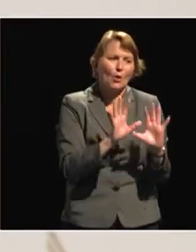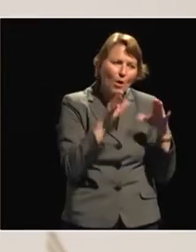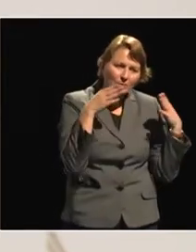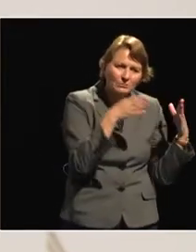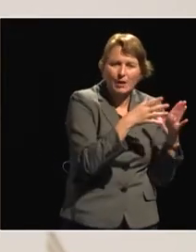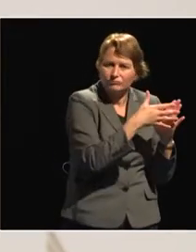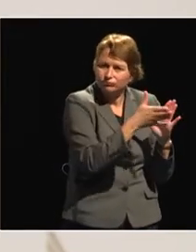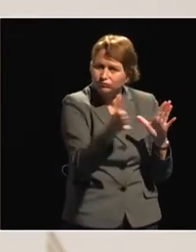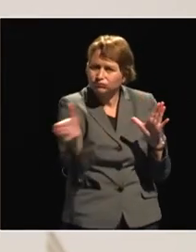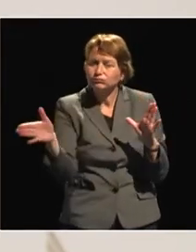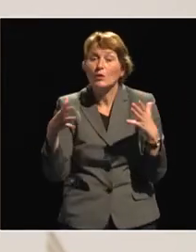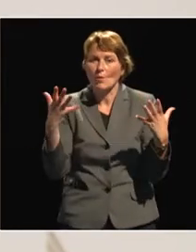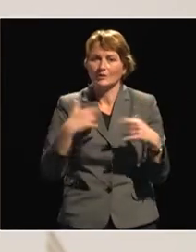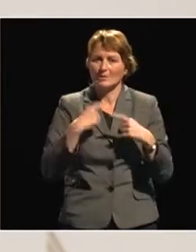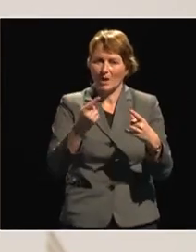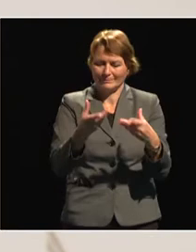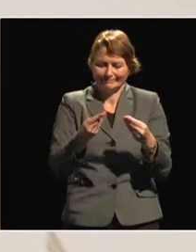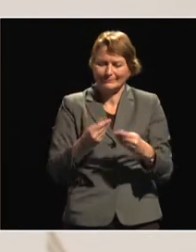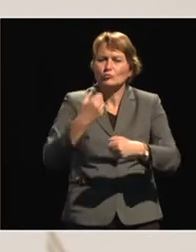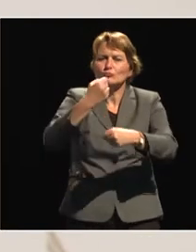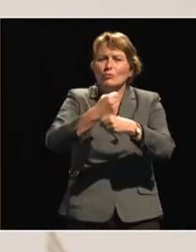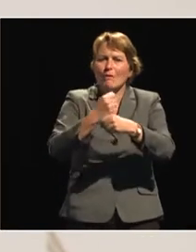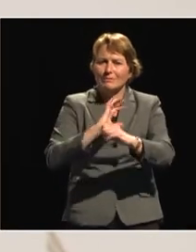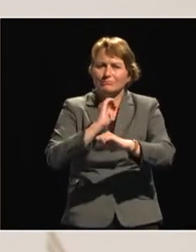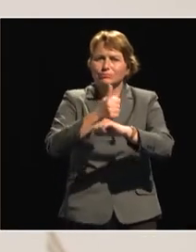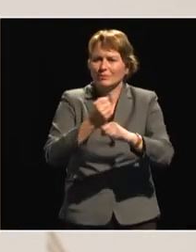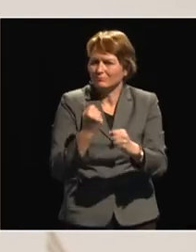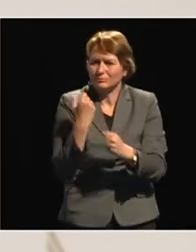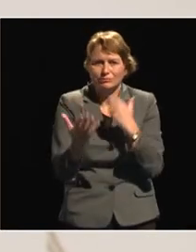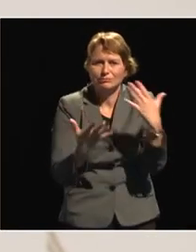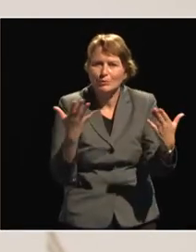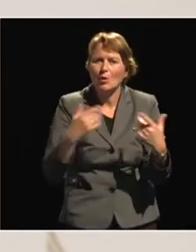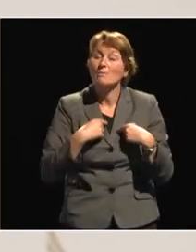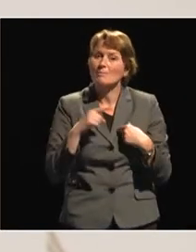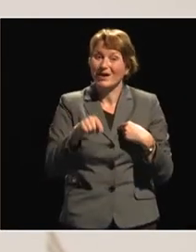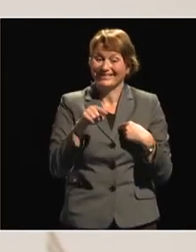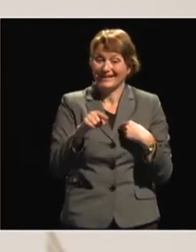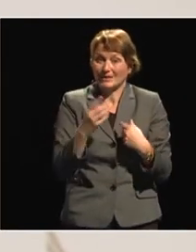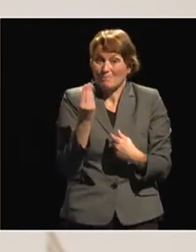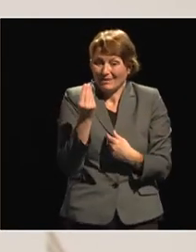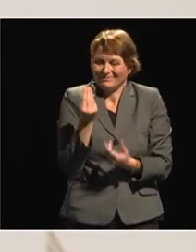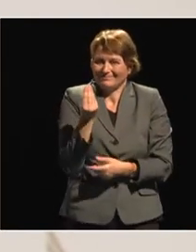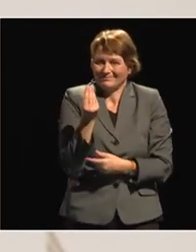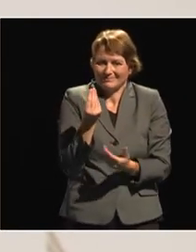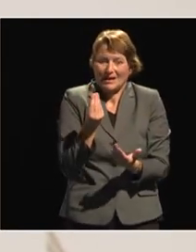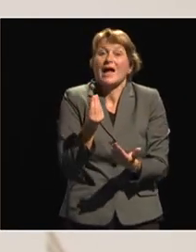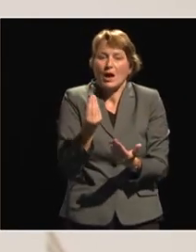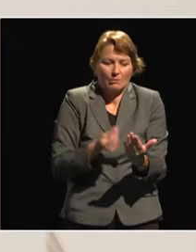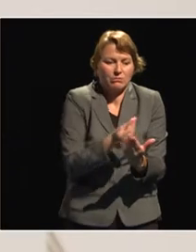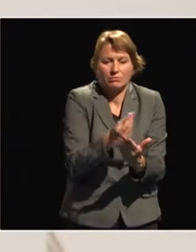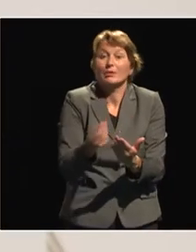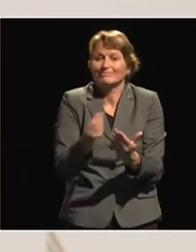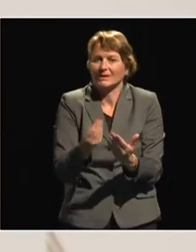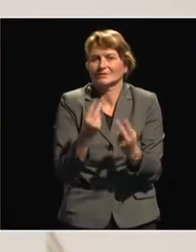through the job creation, income generation. But financing will be critical in this juncture.